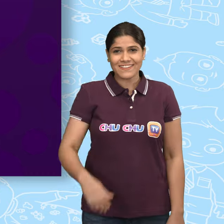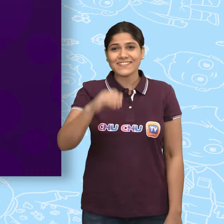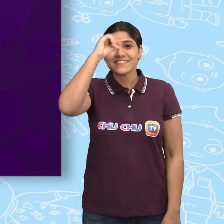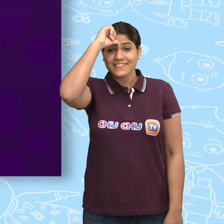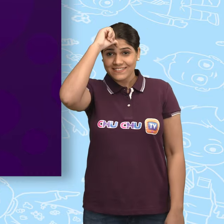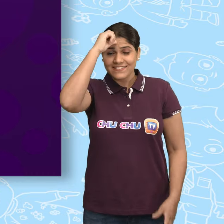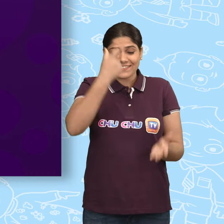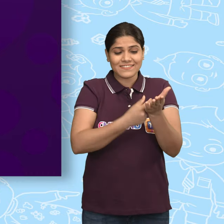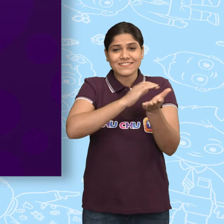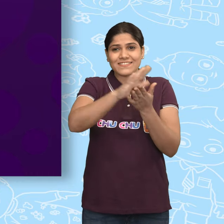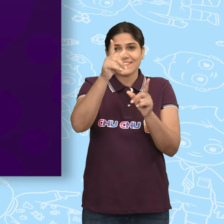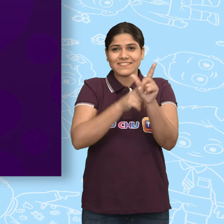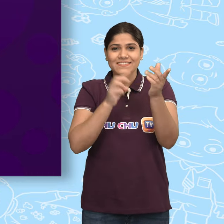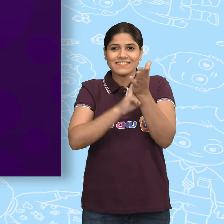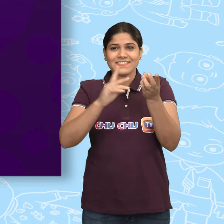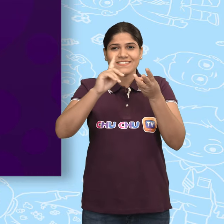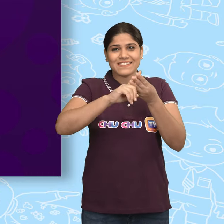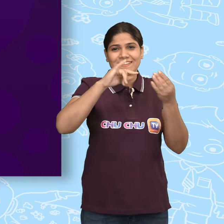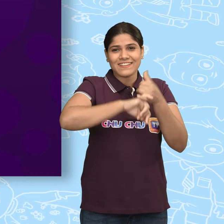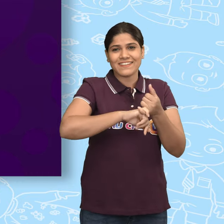Hindi Rhymes